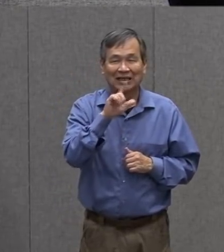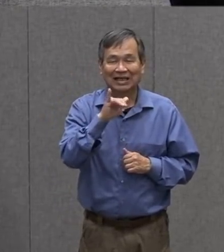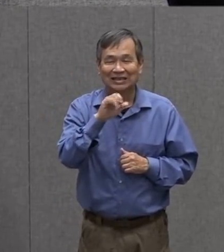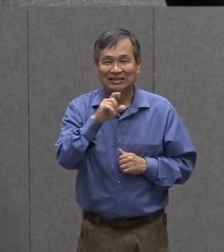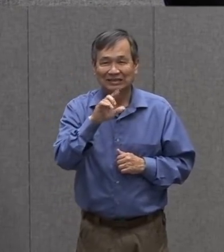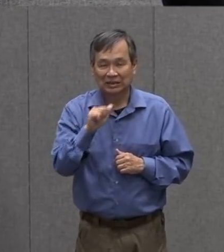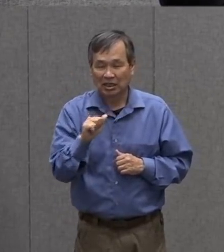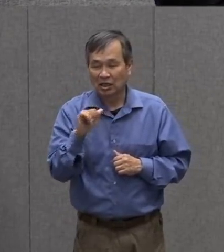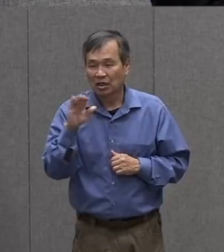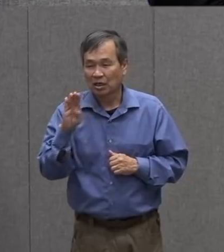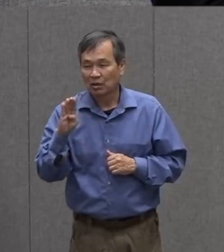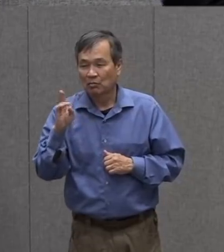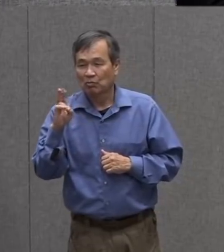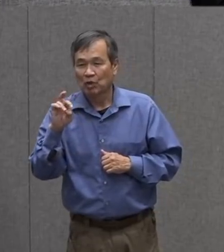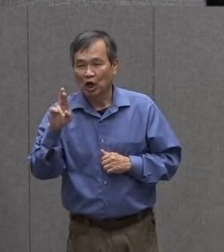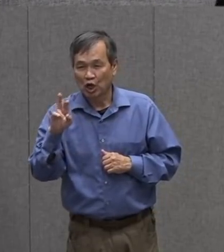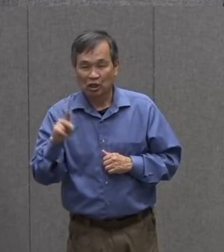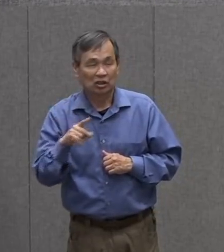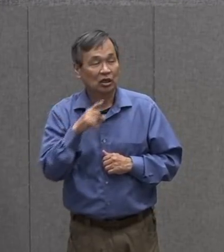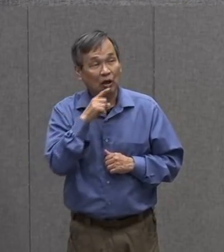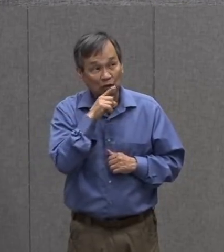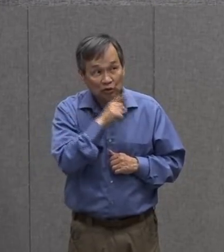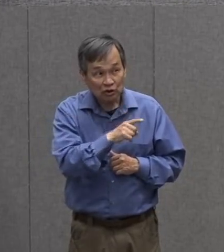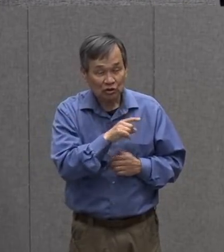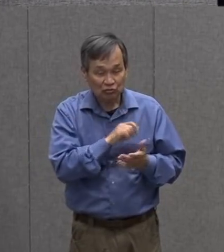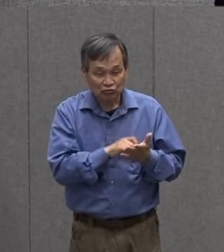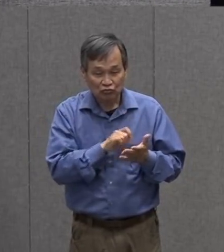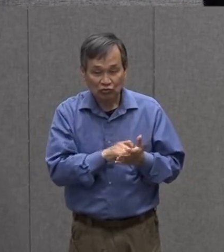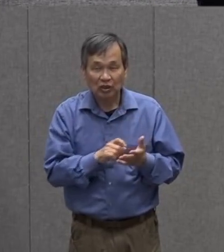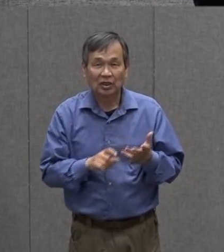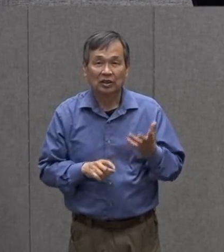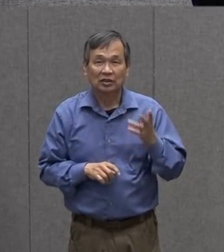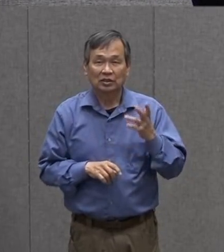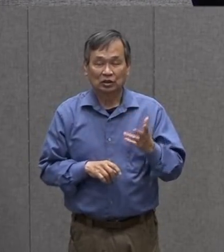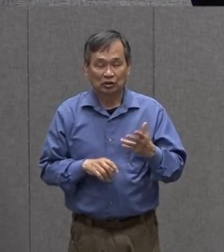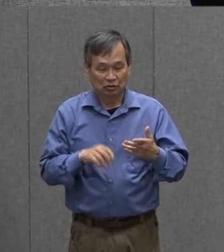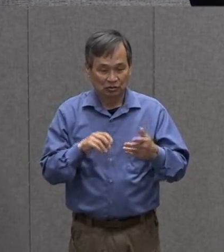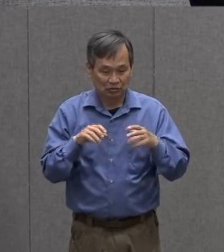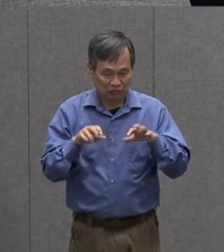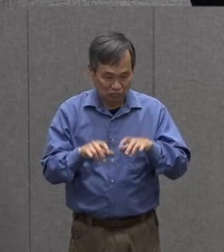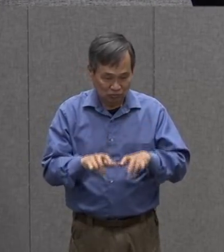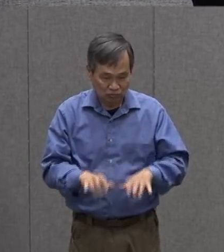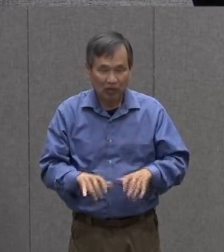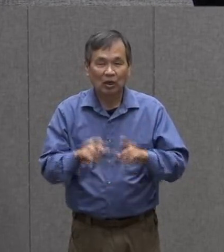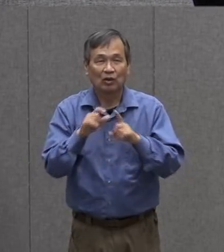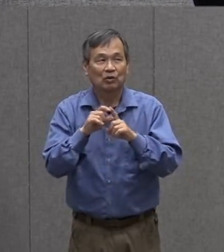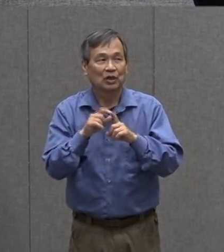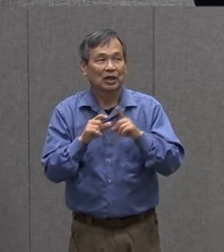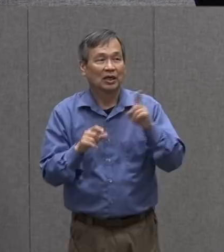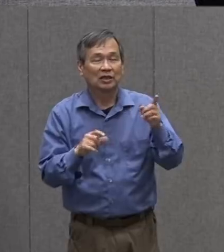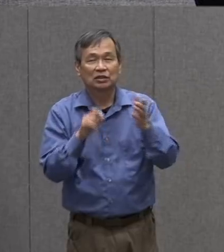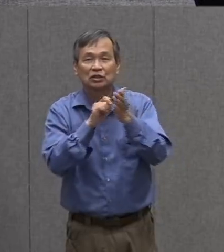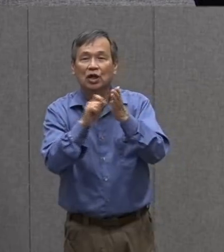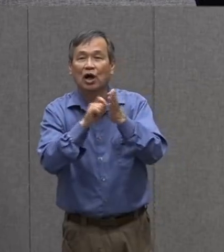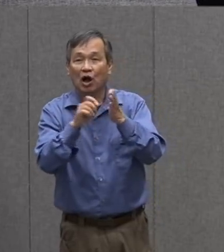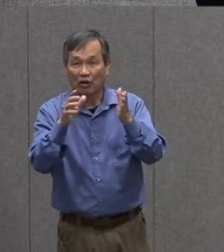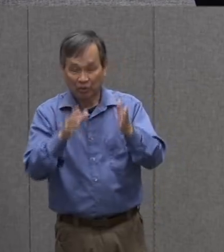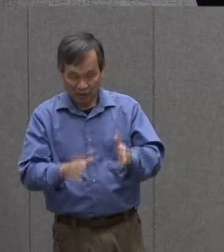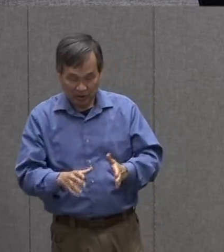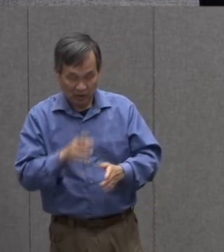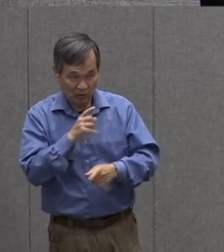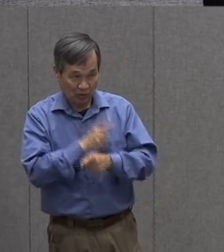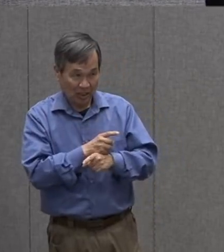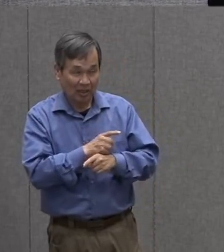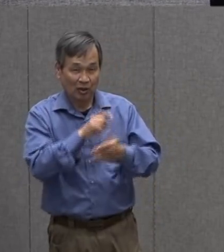So she's the one that went out and actually have the words for this book. You mean she's the author? She's the author,